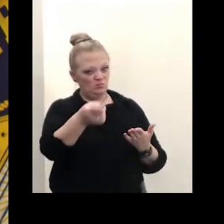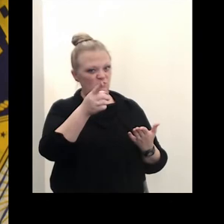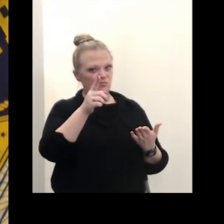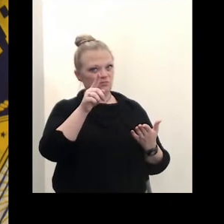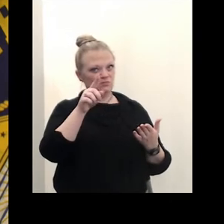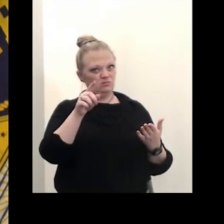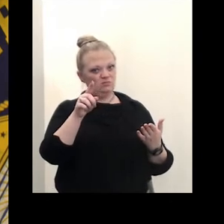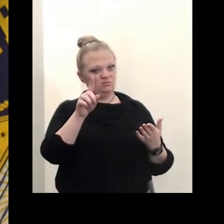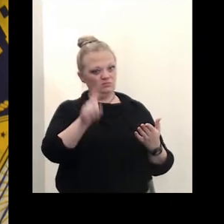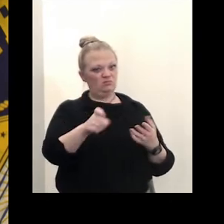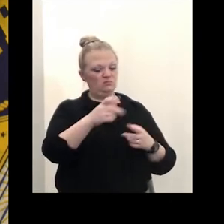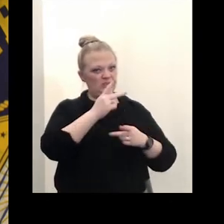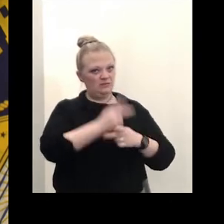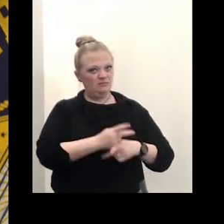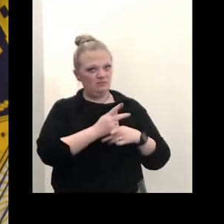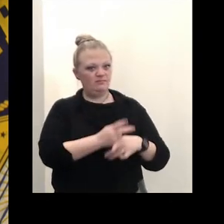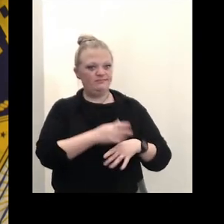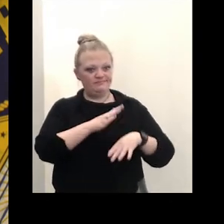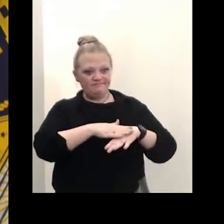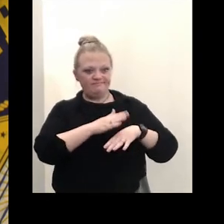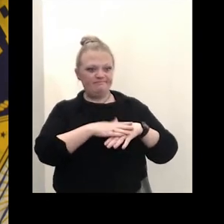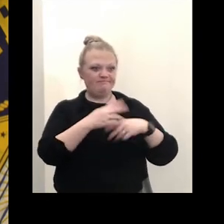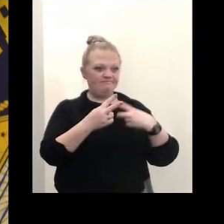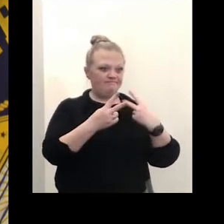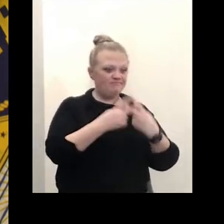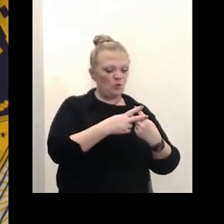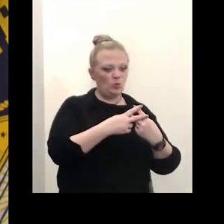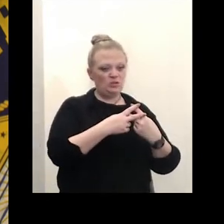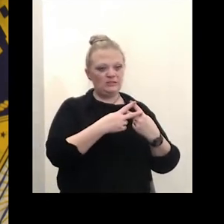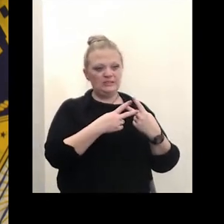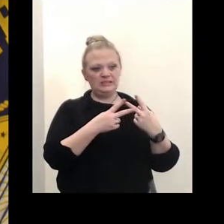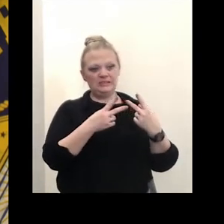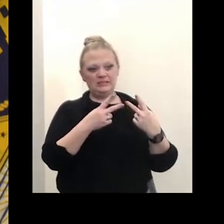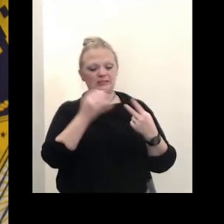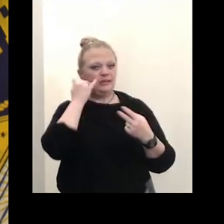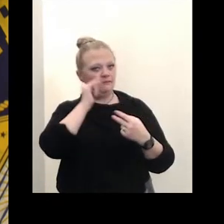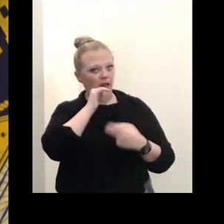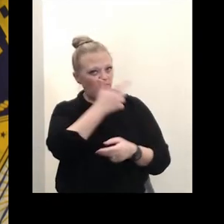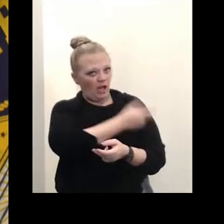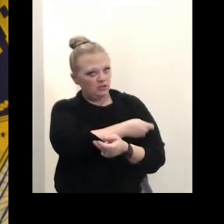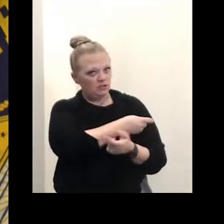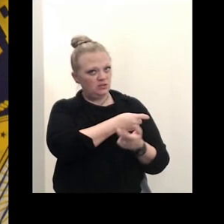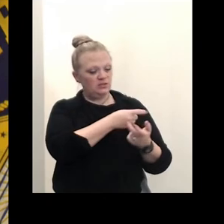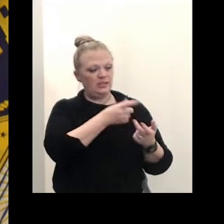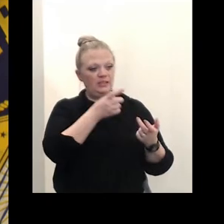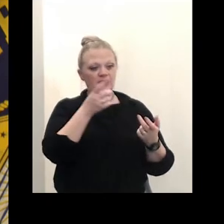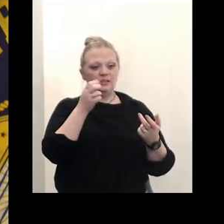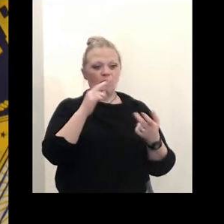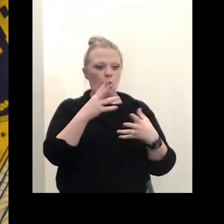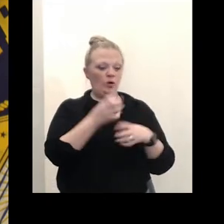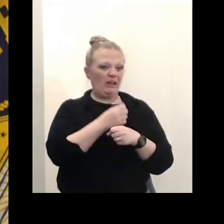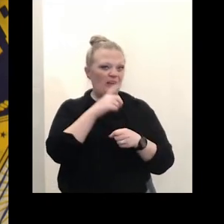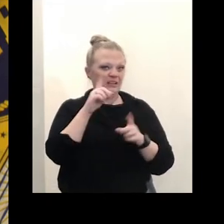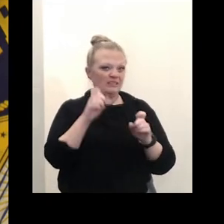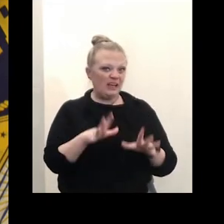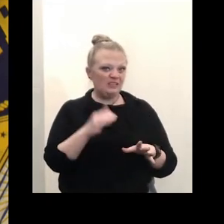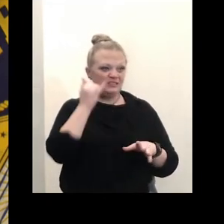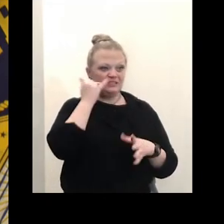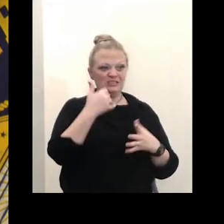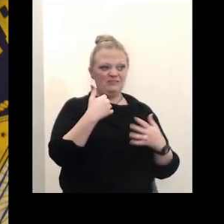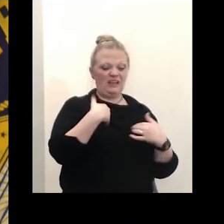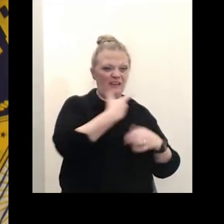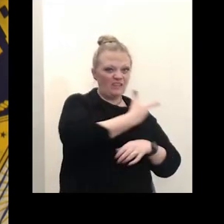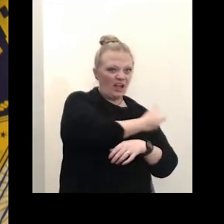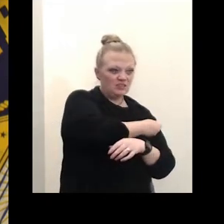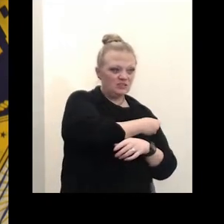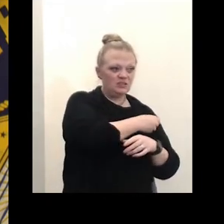precautions either to quarantine if they're not fully vaccinated or uh or making sure if they are fully vaccinated that they're